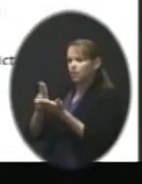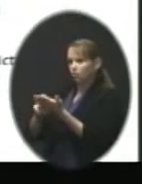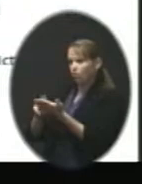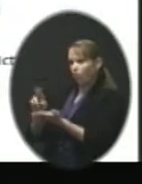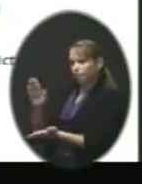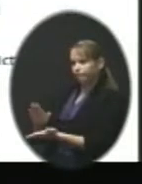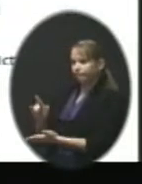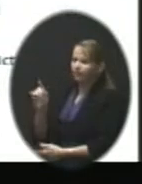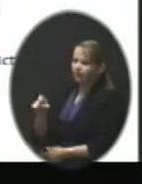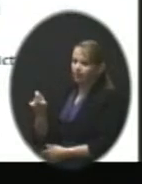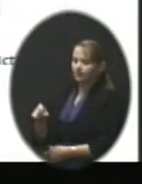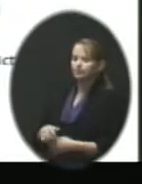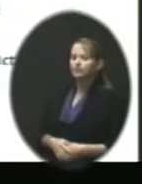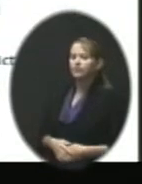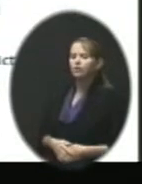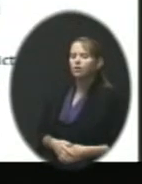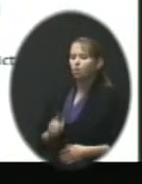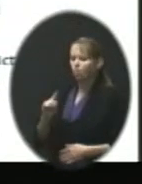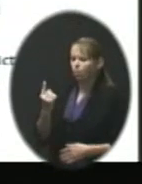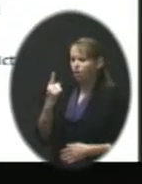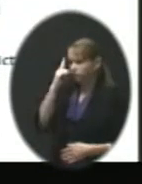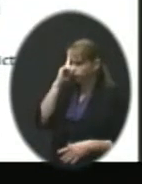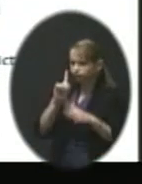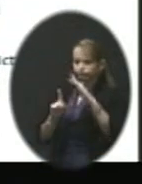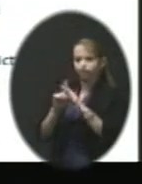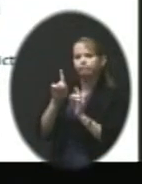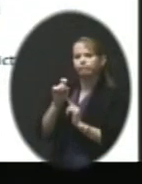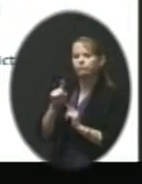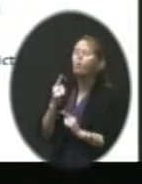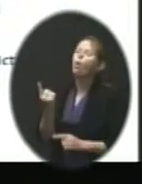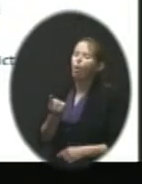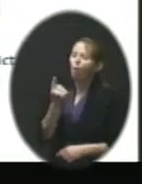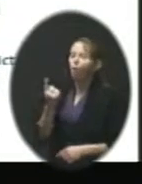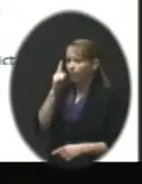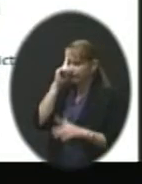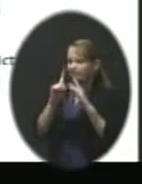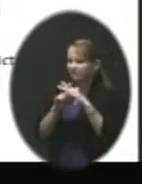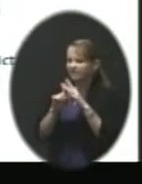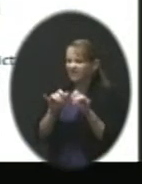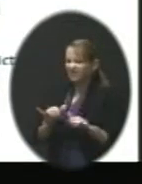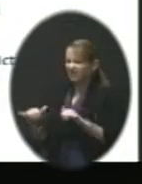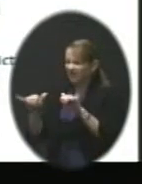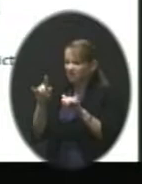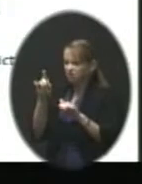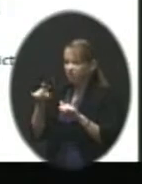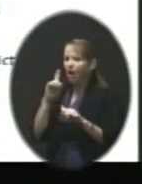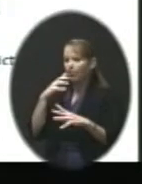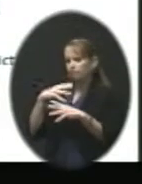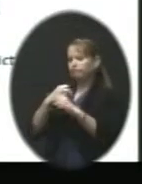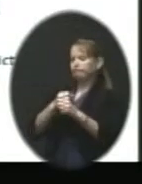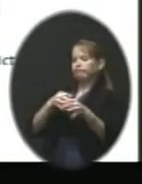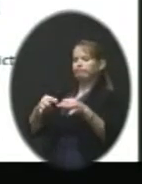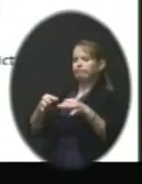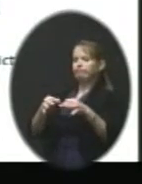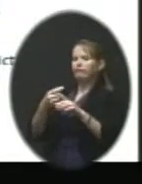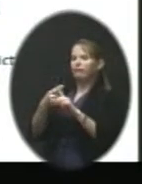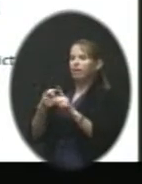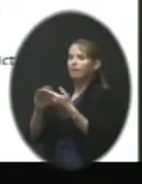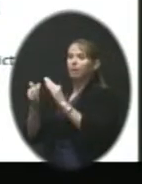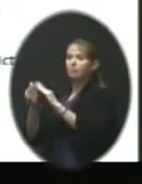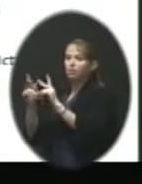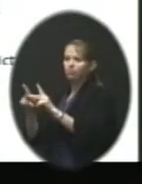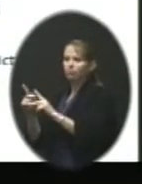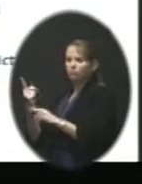One of the questions that came up and actually always comes up is this question. And I'm going to paraphrase a community person that asked me that